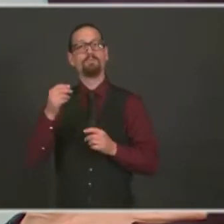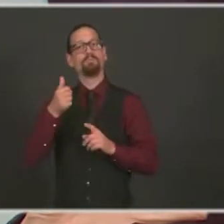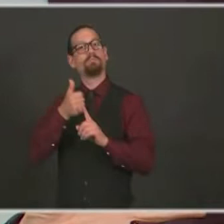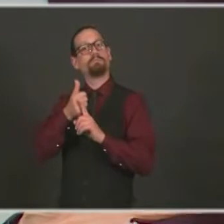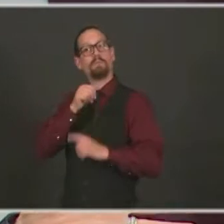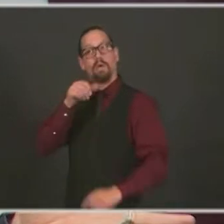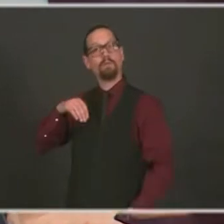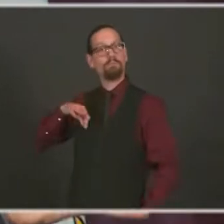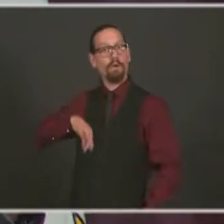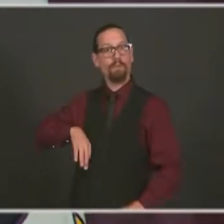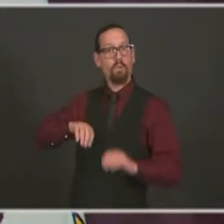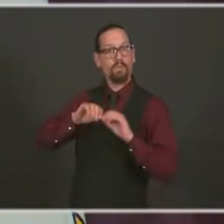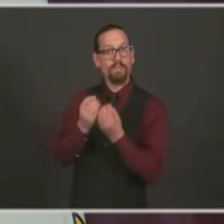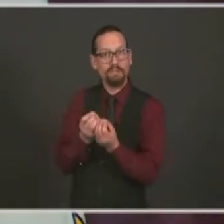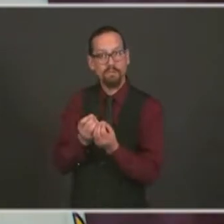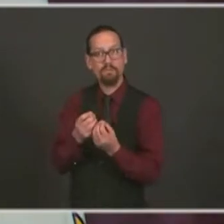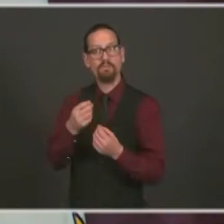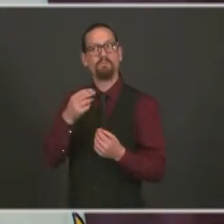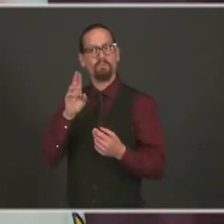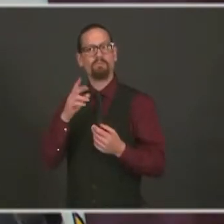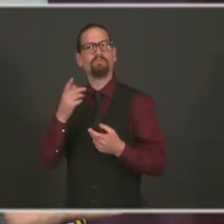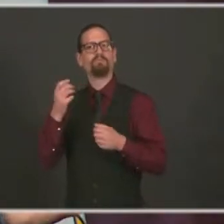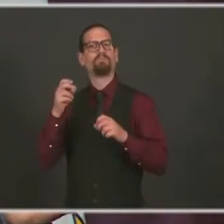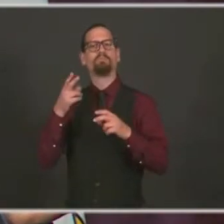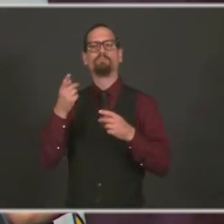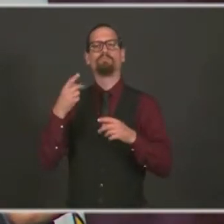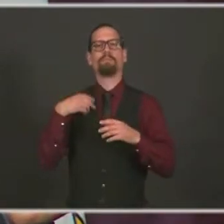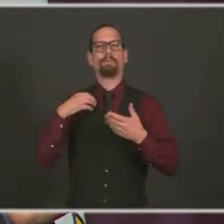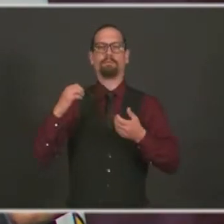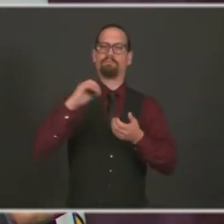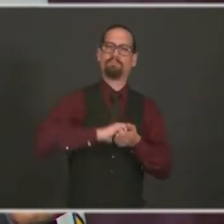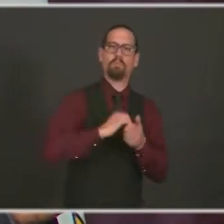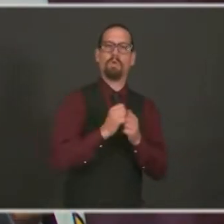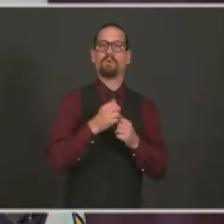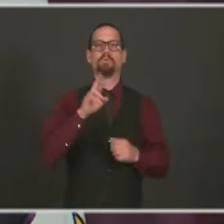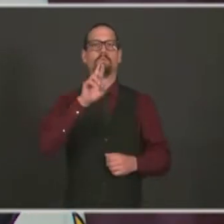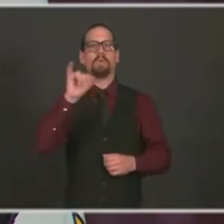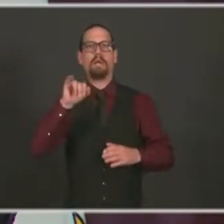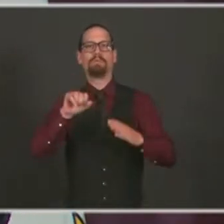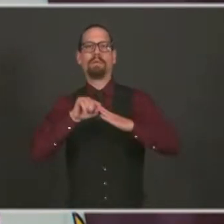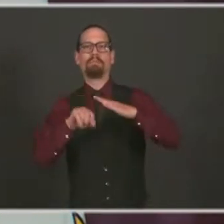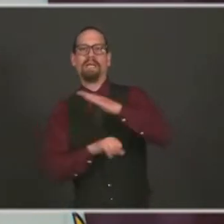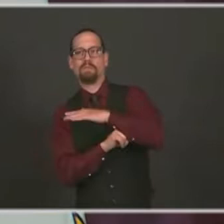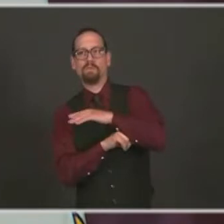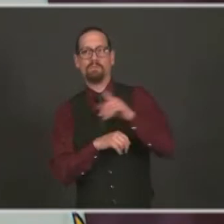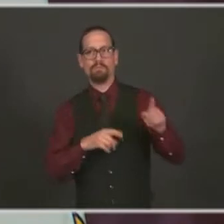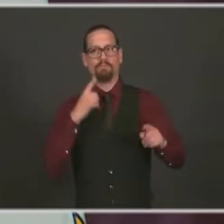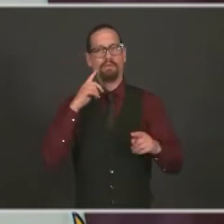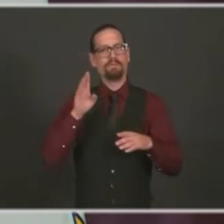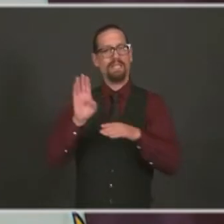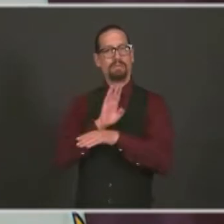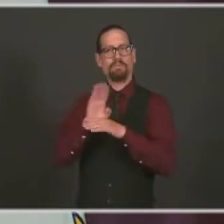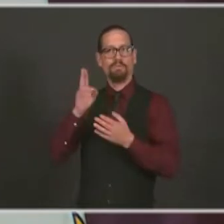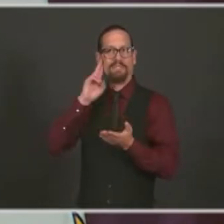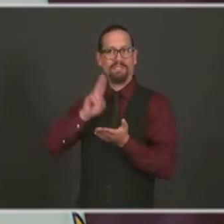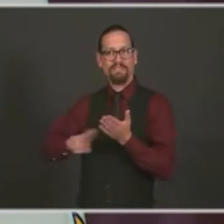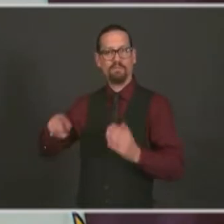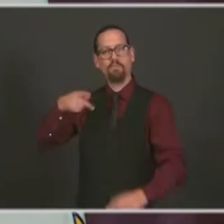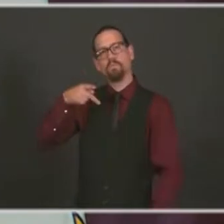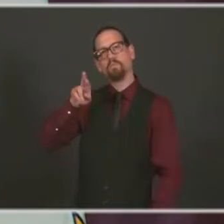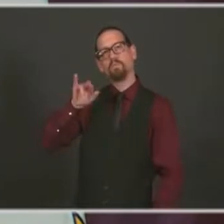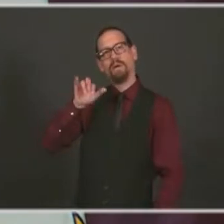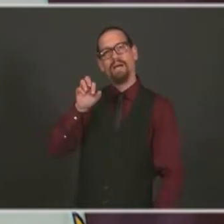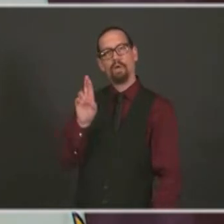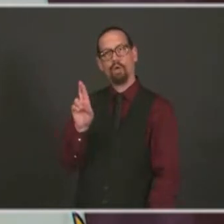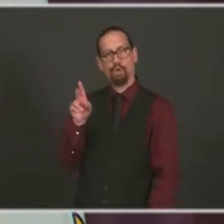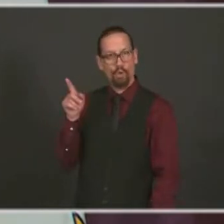with the Rhode Island Foundation. So I want to thank Commerce Secretary Pryor and the Rhode Island Foundation. Press release went